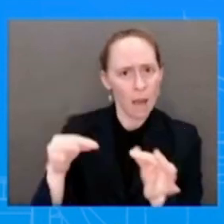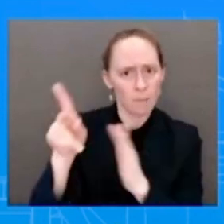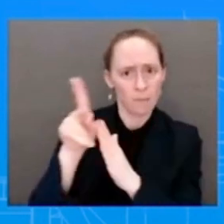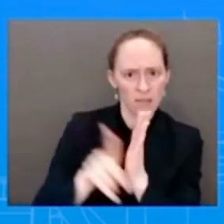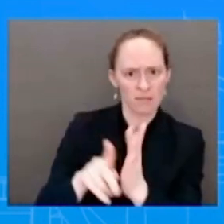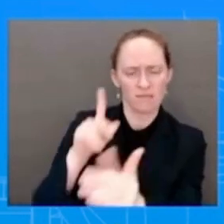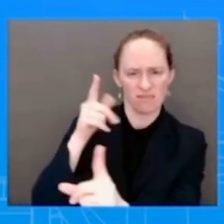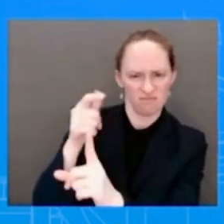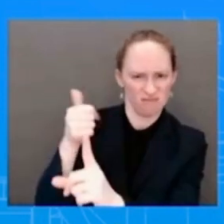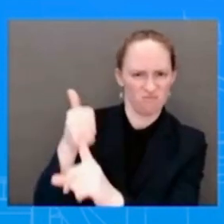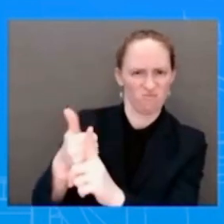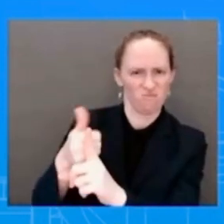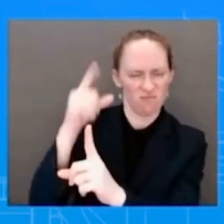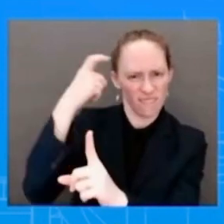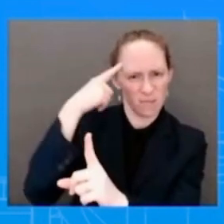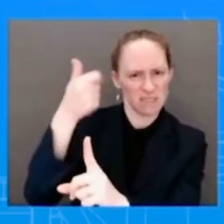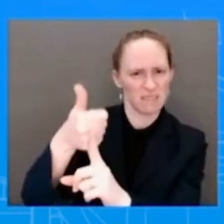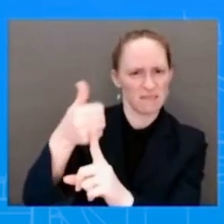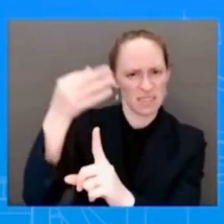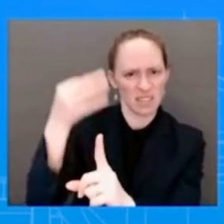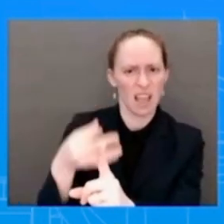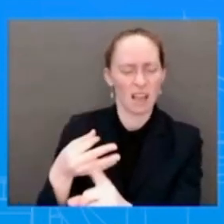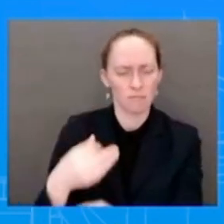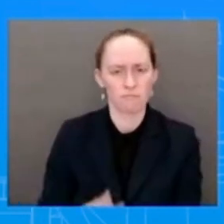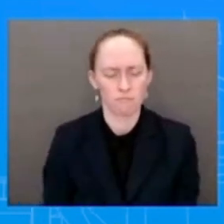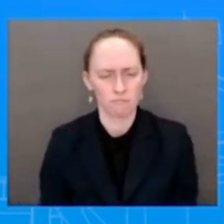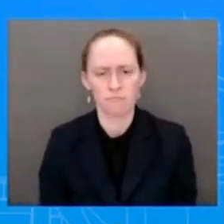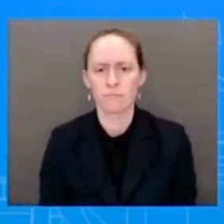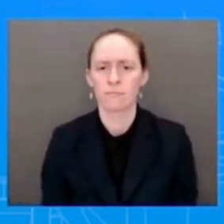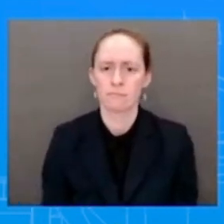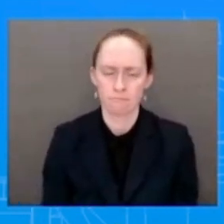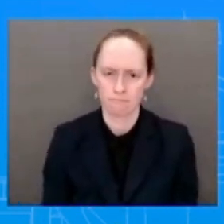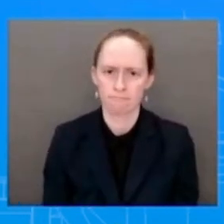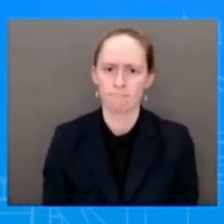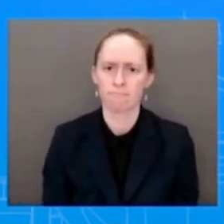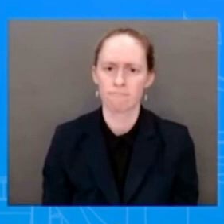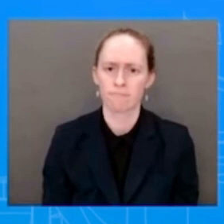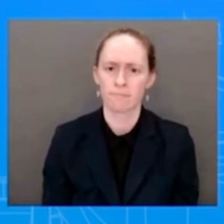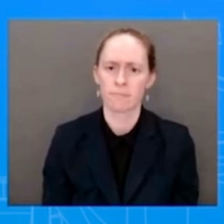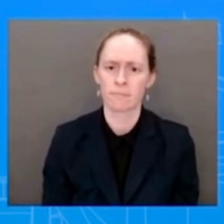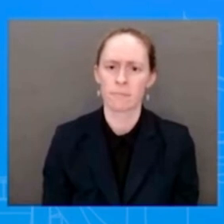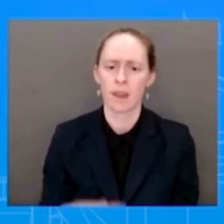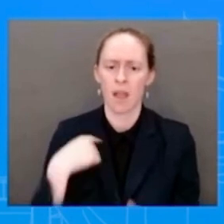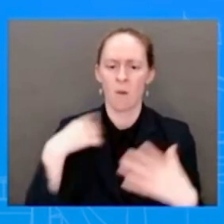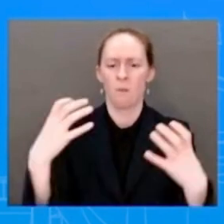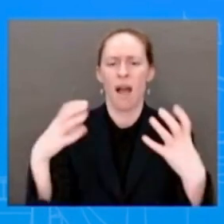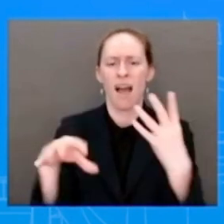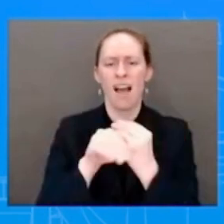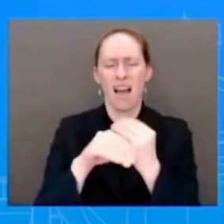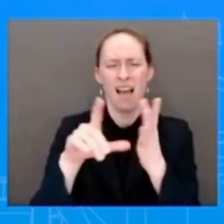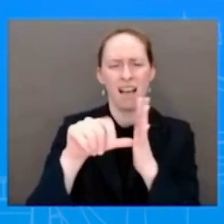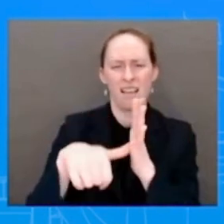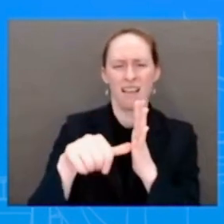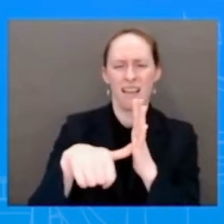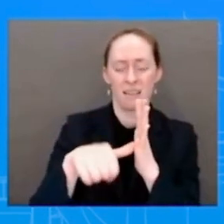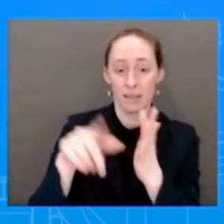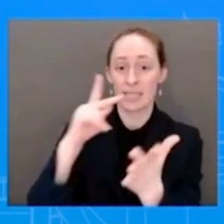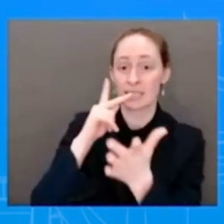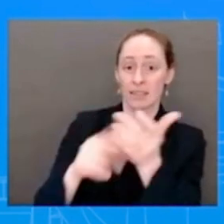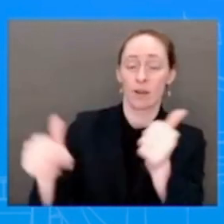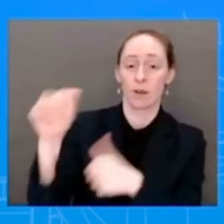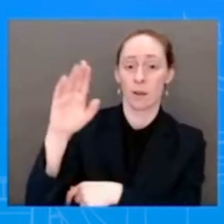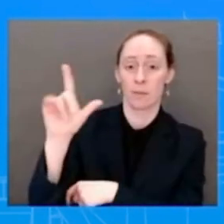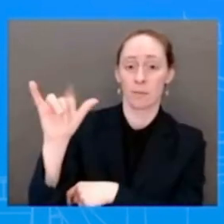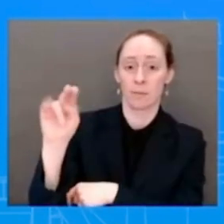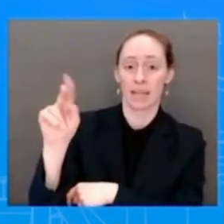that he's been very clear on. And I do want to also add that, as you know, Secretary Blinken was just in the region. He met with the Israeli